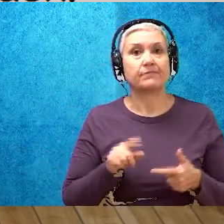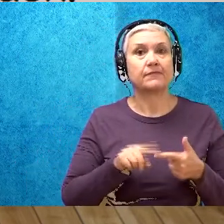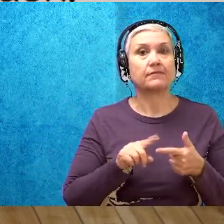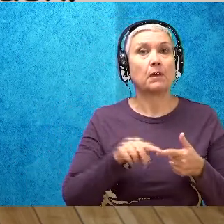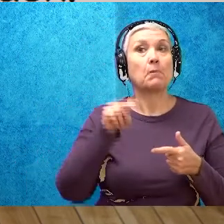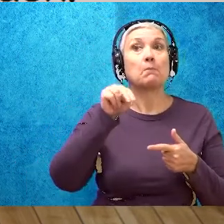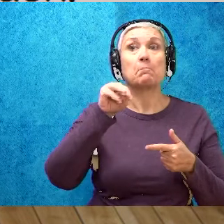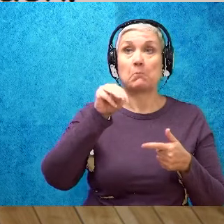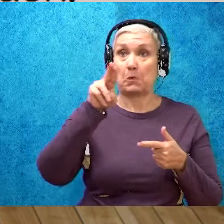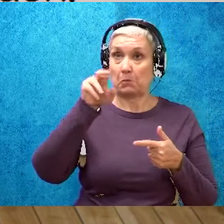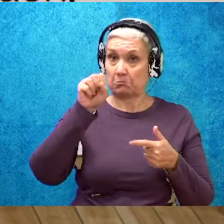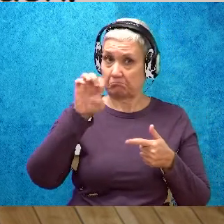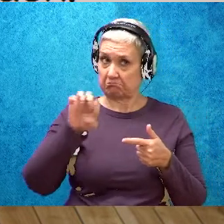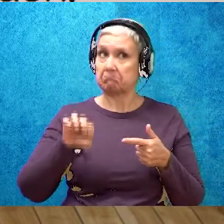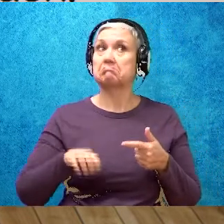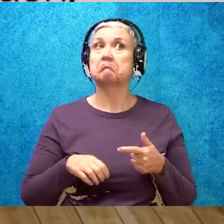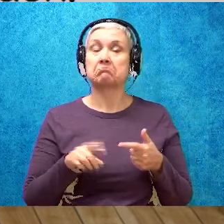muse.